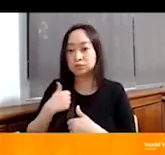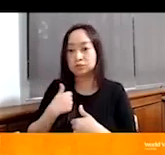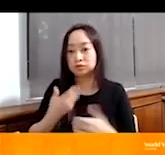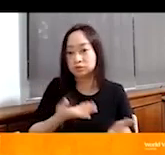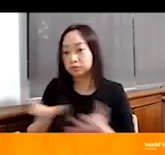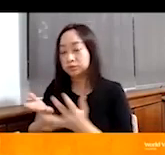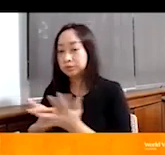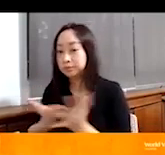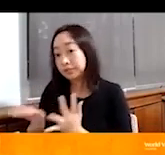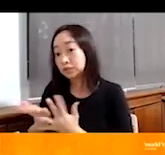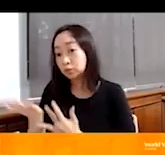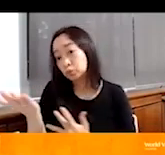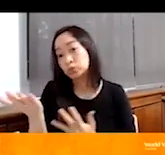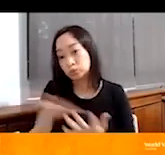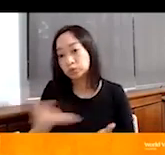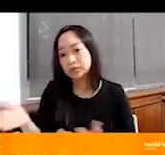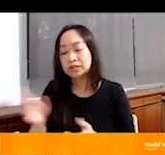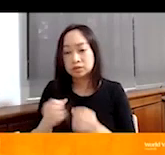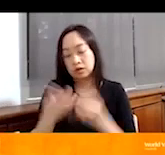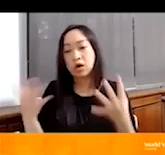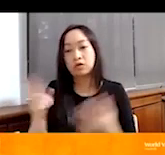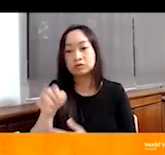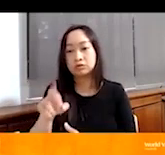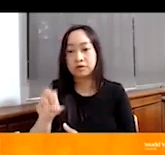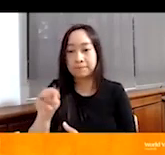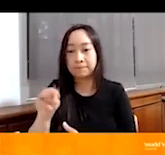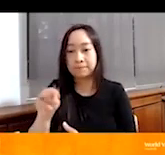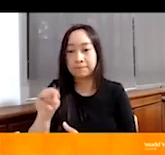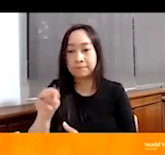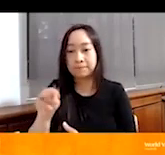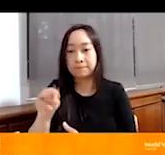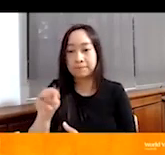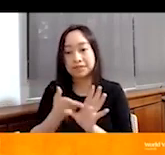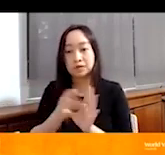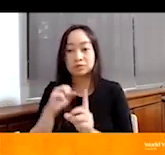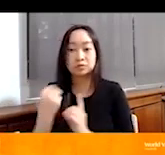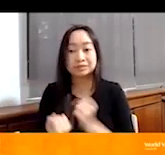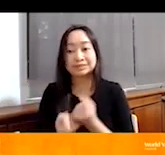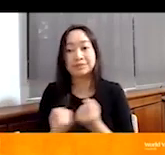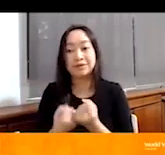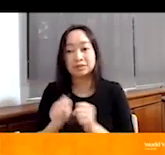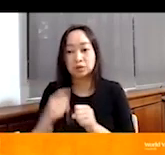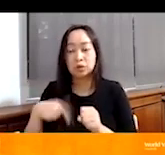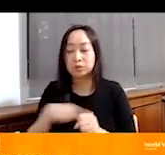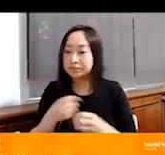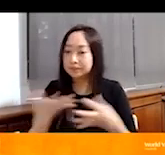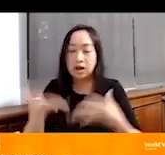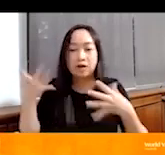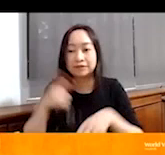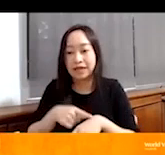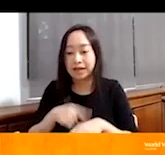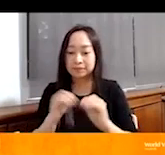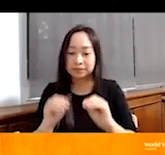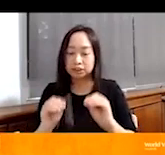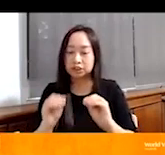A lot of trauma. You know, there's a lot of a need for psychosocial support. that time, even just teaching teachers,